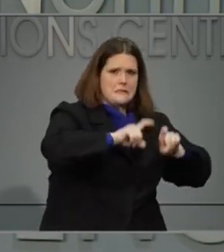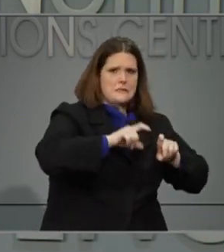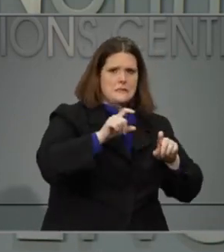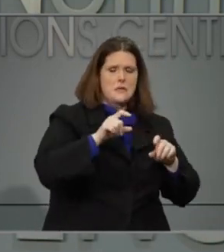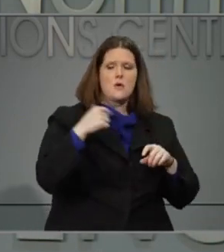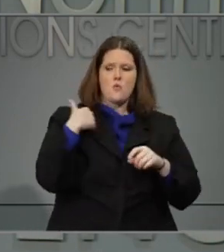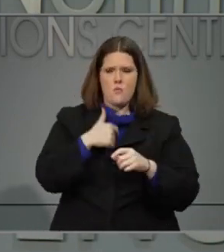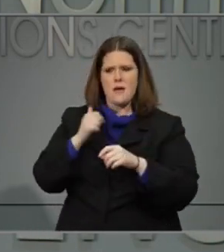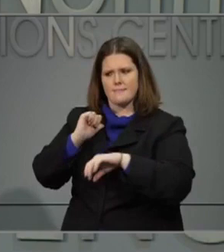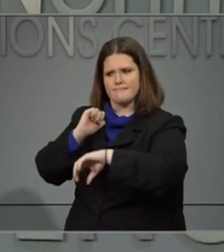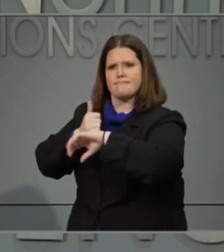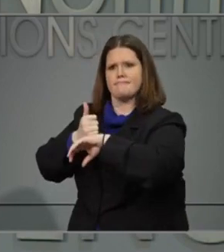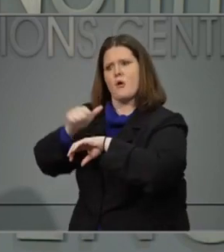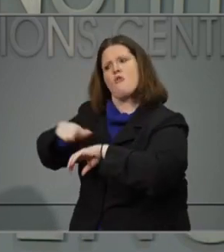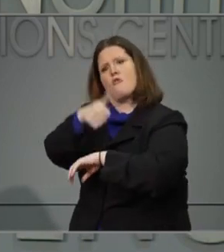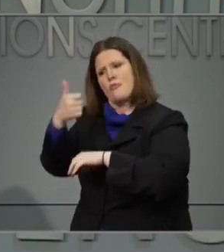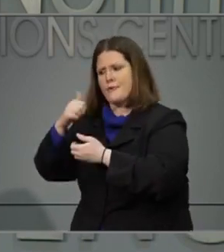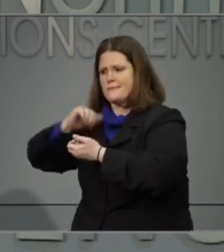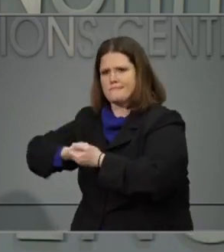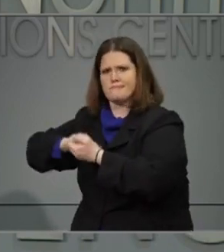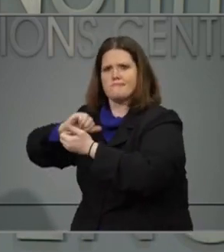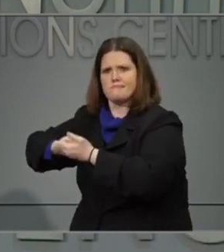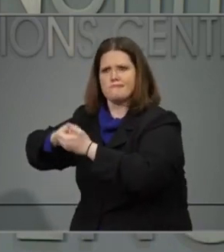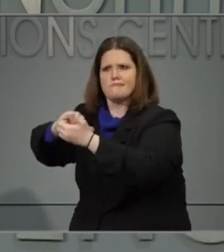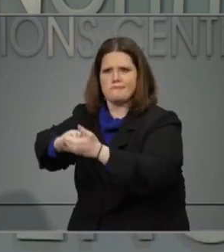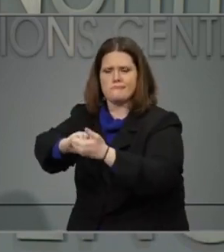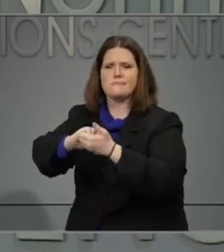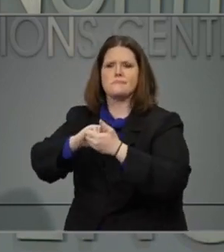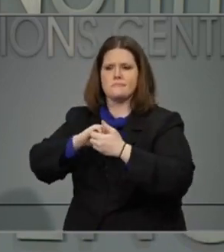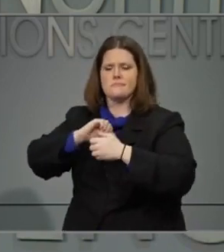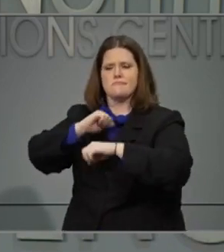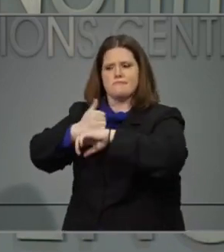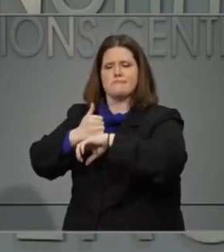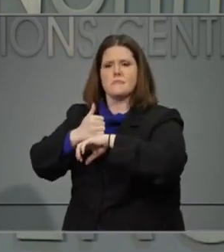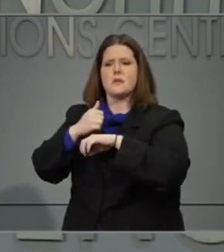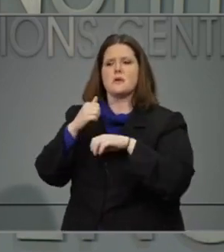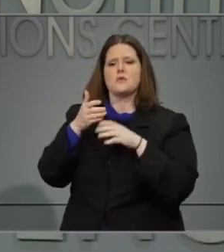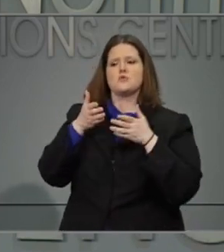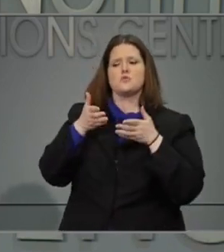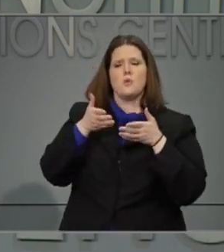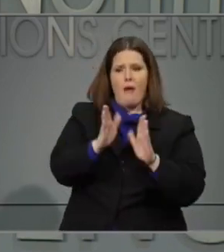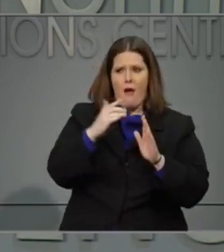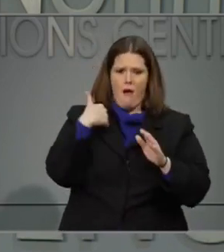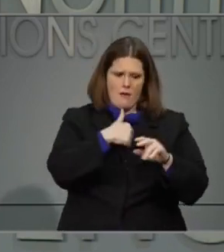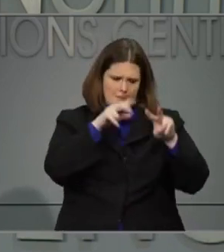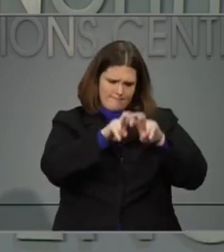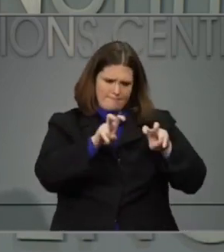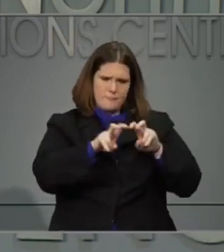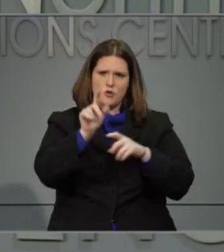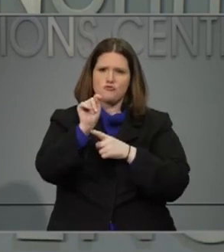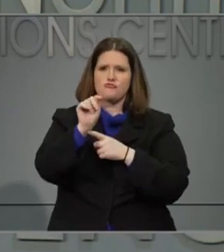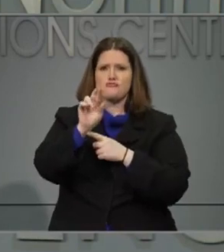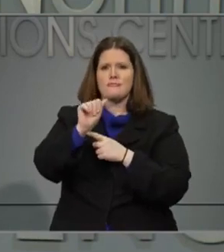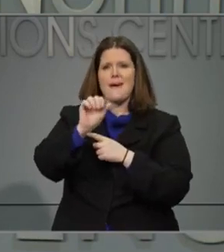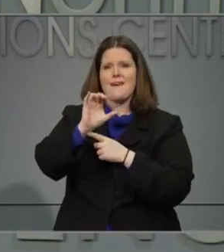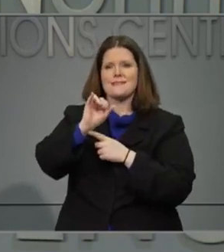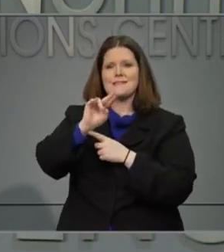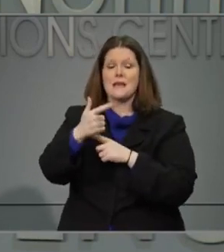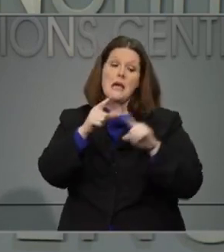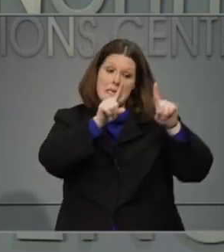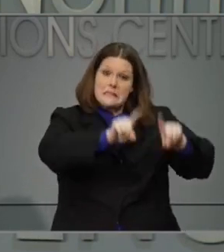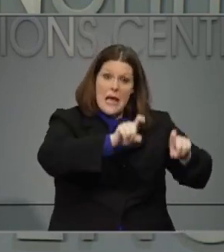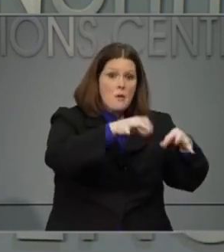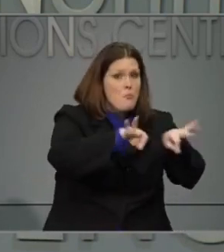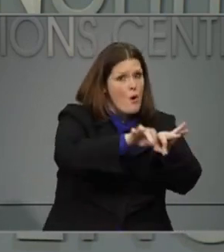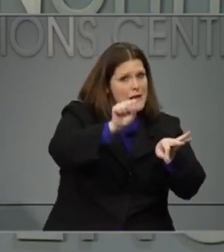this collaboration in order to increase the tracing because the testing is important, but we also want to